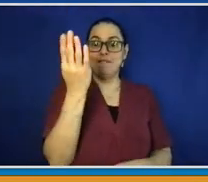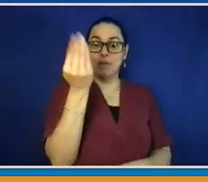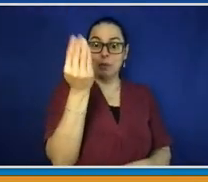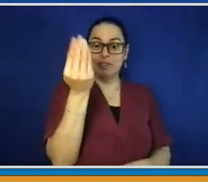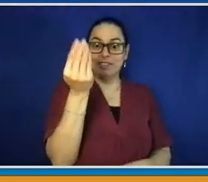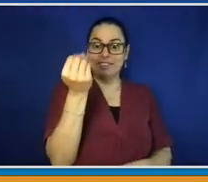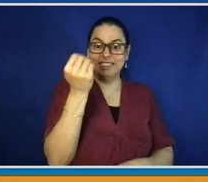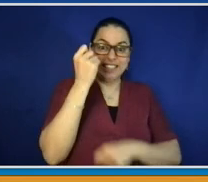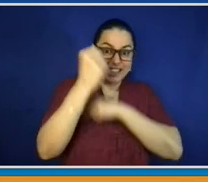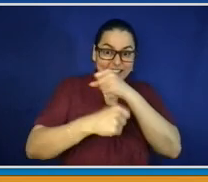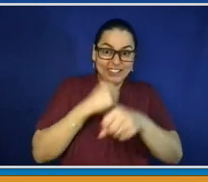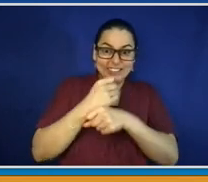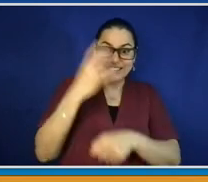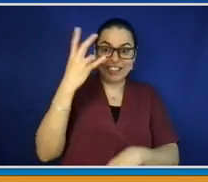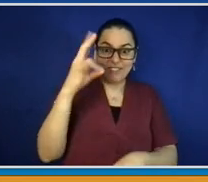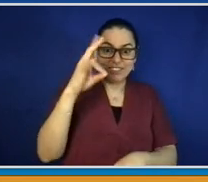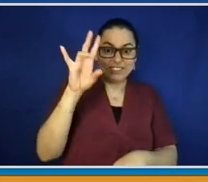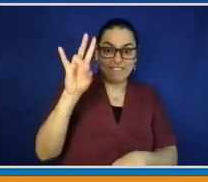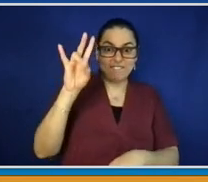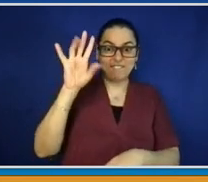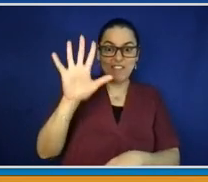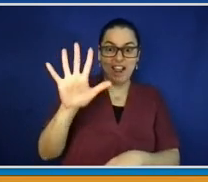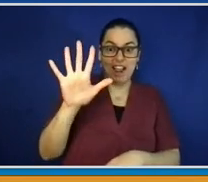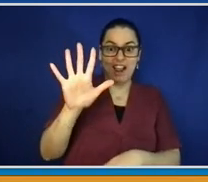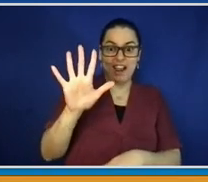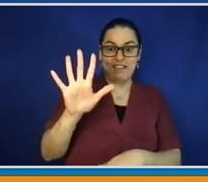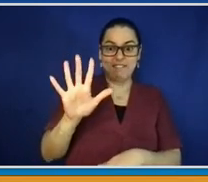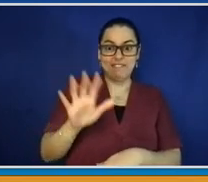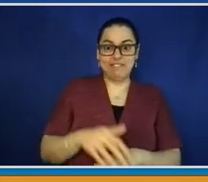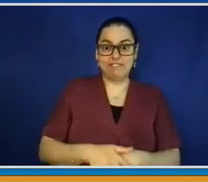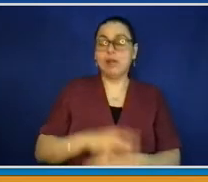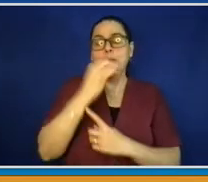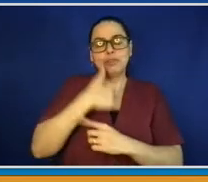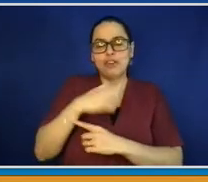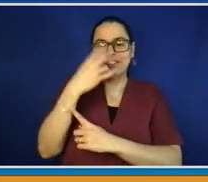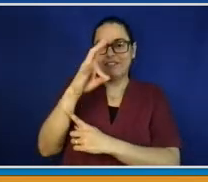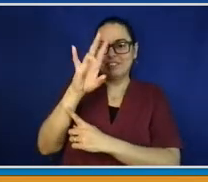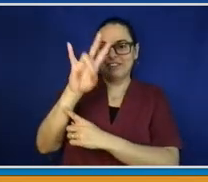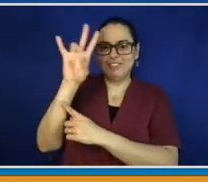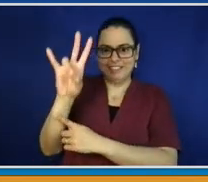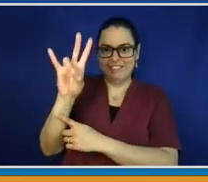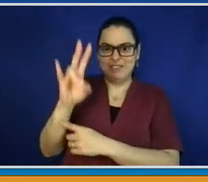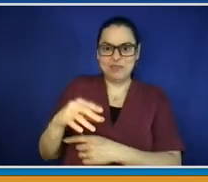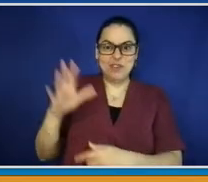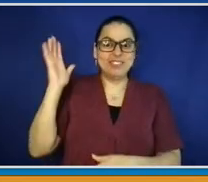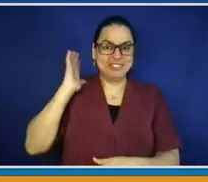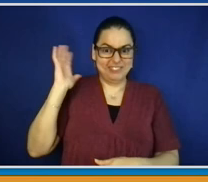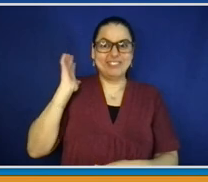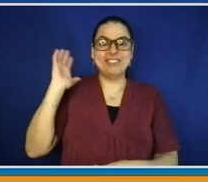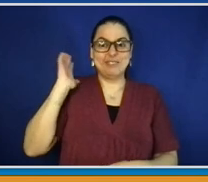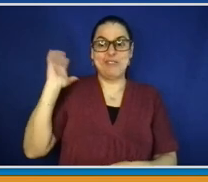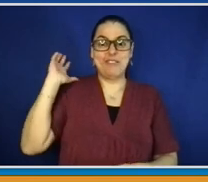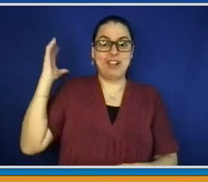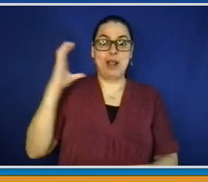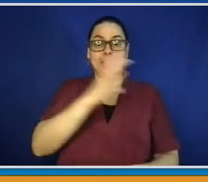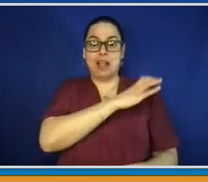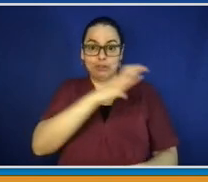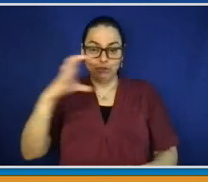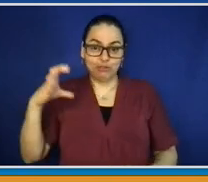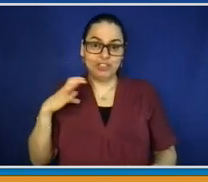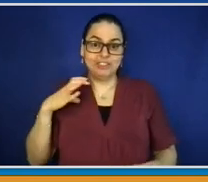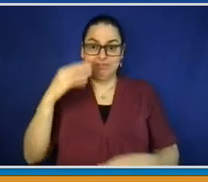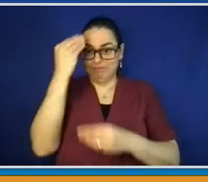13 United States shall be 13 stripes, alternate red and white, that a Union be 13 stars,